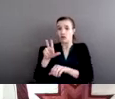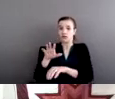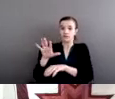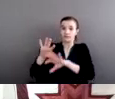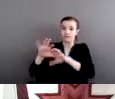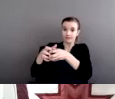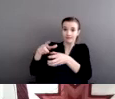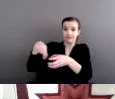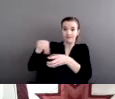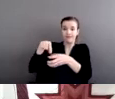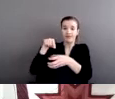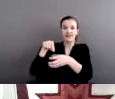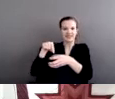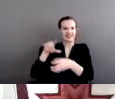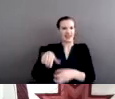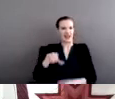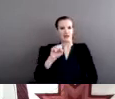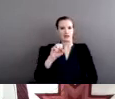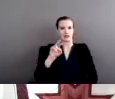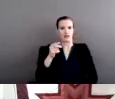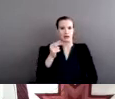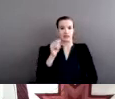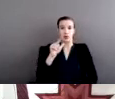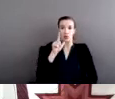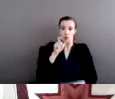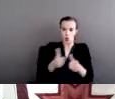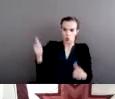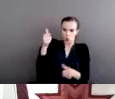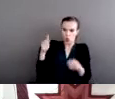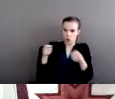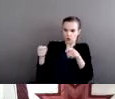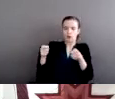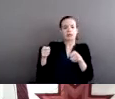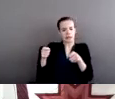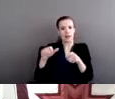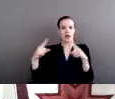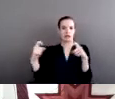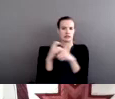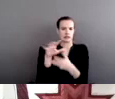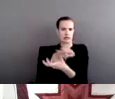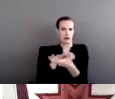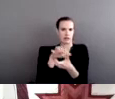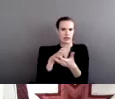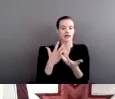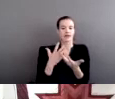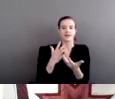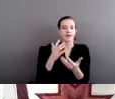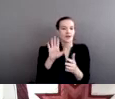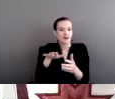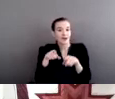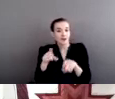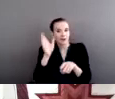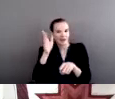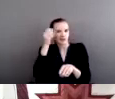sovereignty becomes more complicated. So hold on to that thought as we go through the rest of the presentation today.